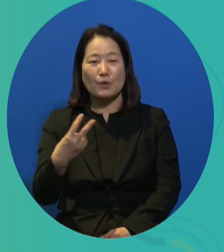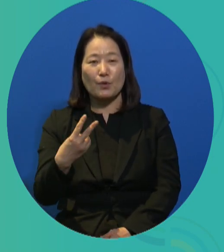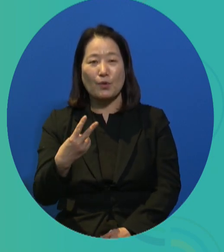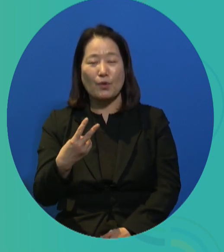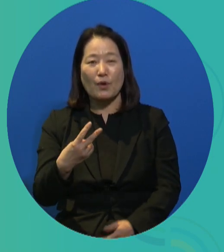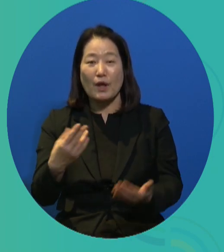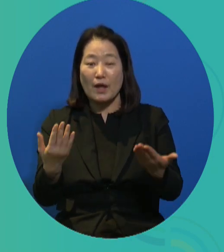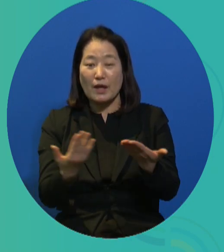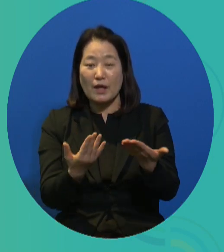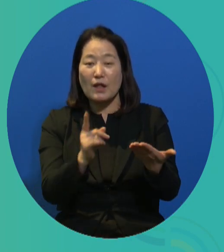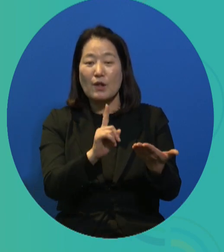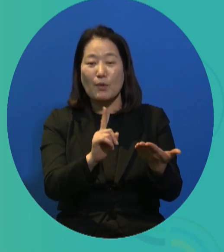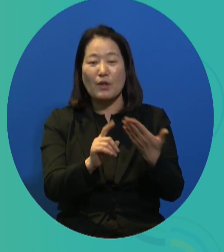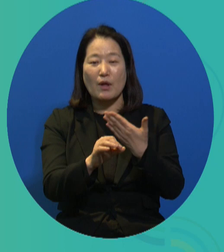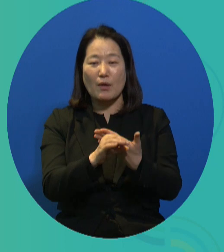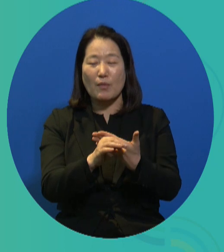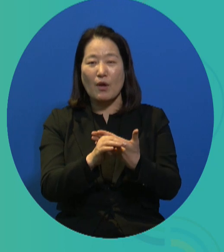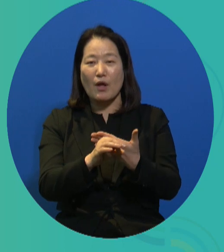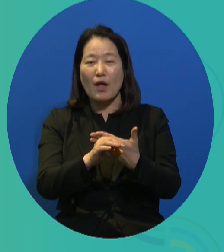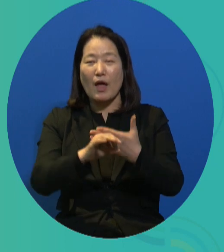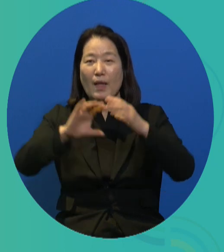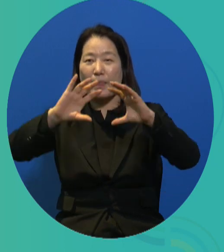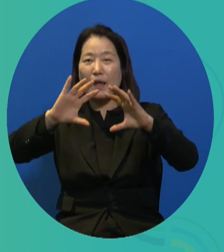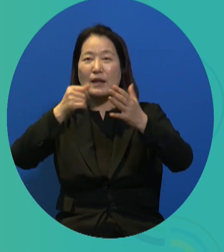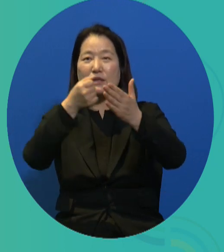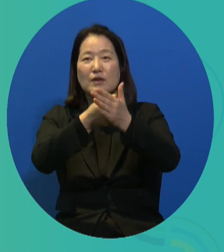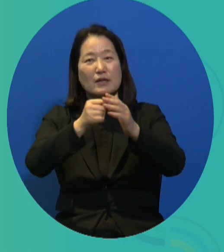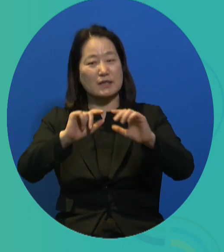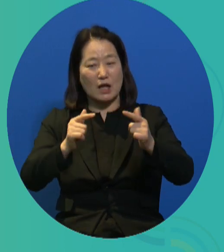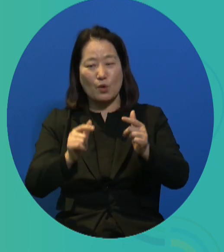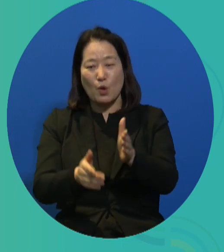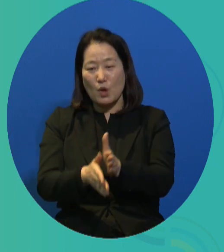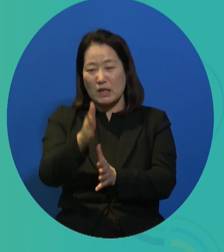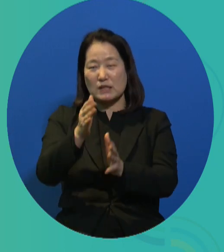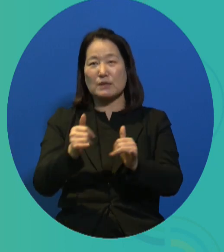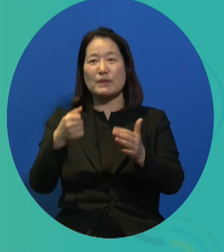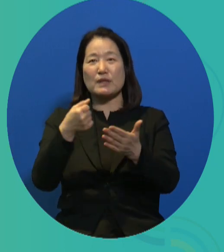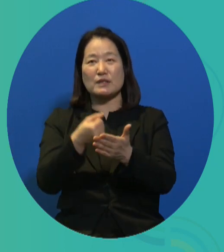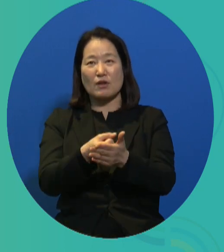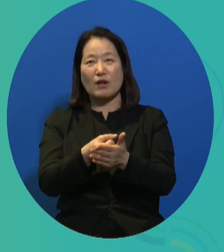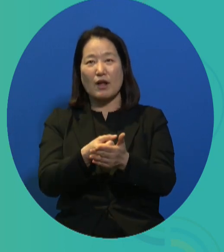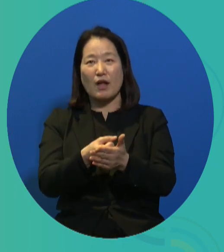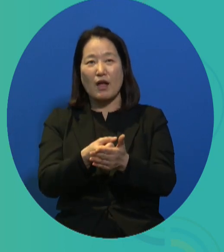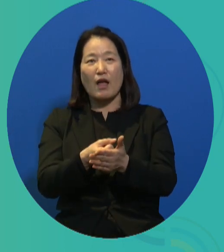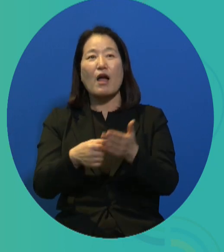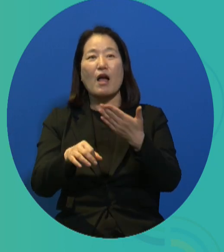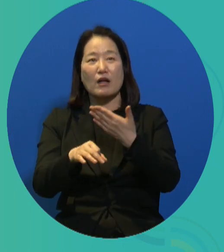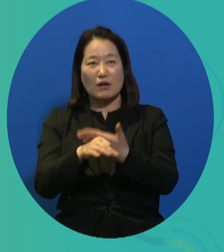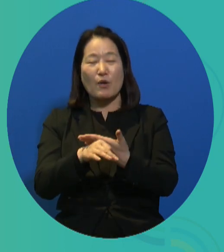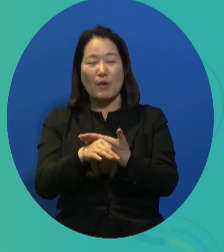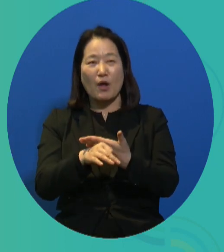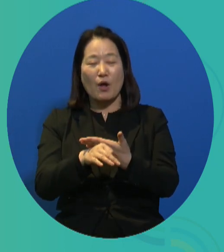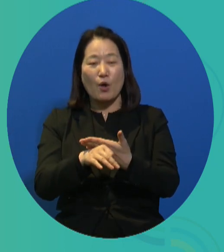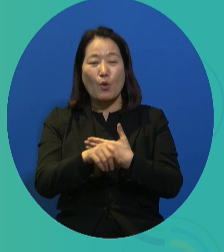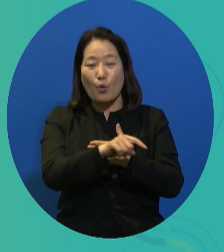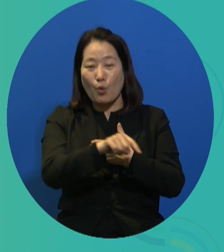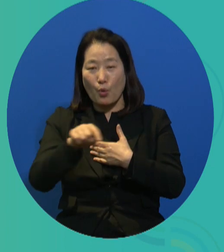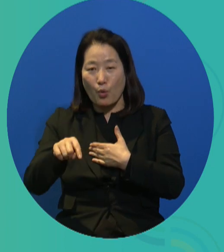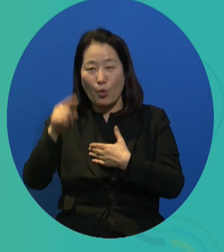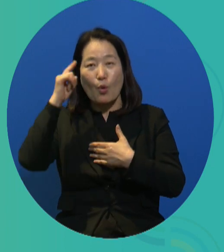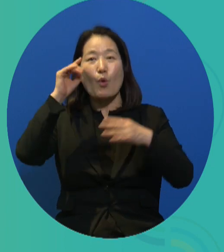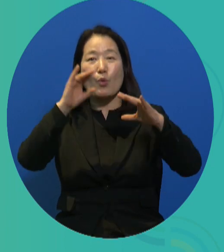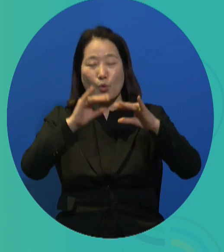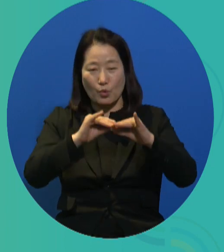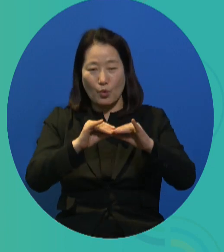The activities of public citizen work should be designated by citizens and not the government, and I can agree